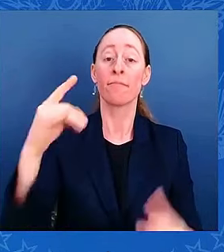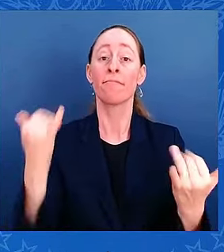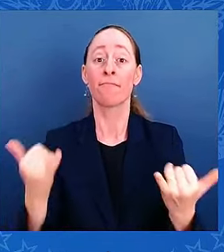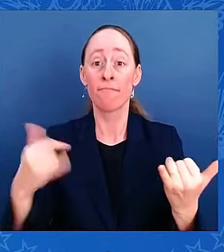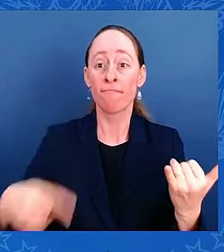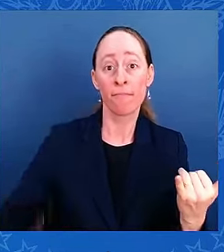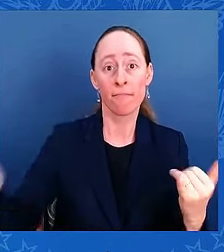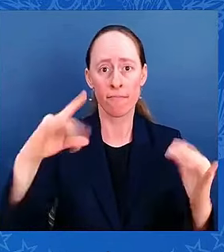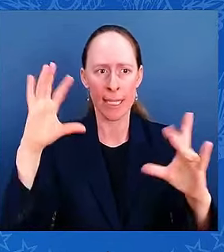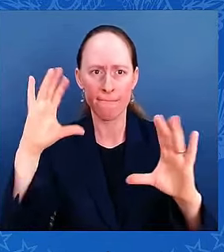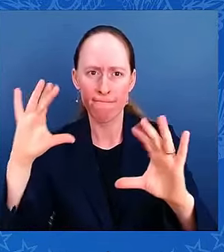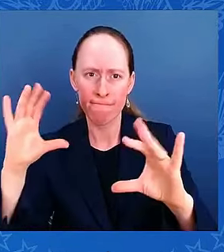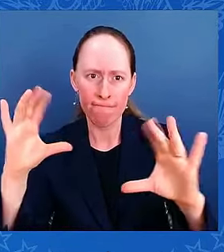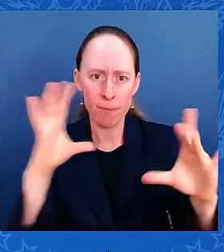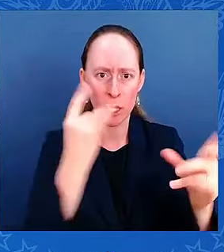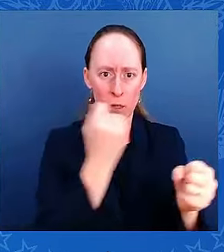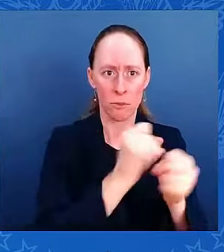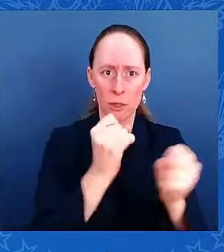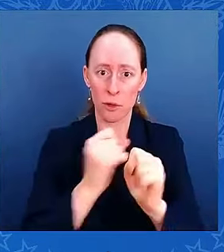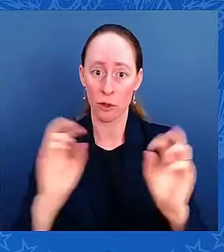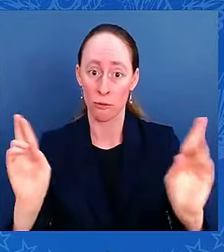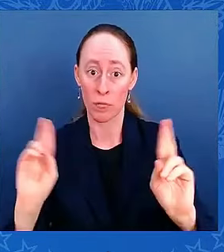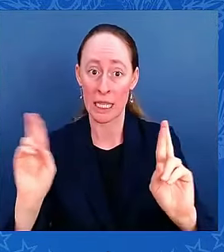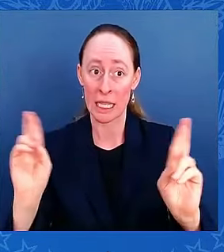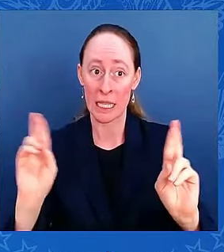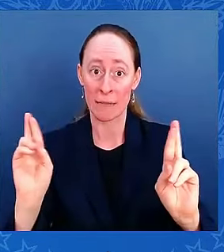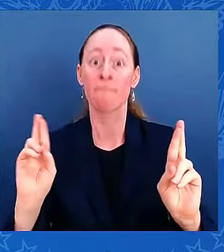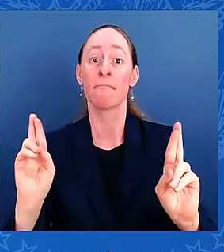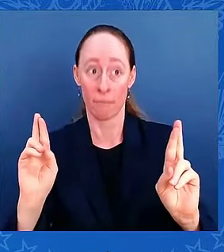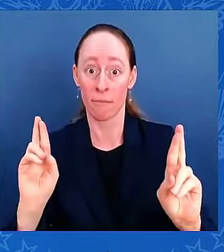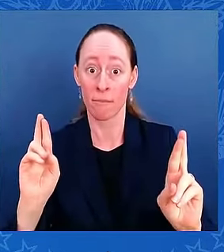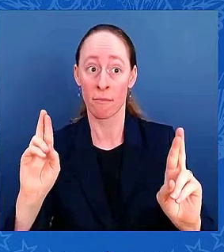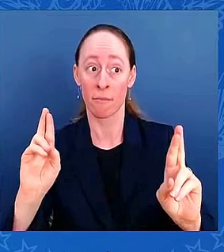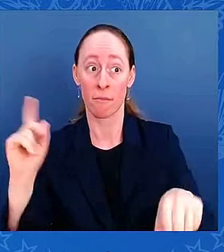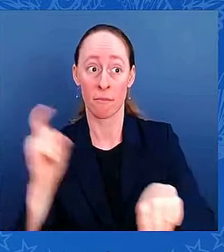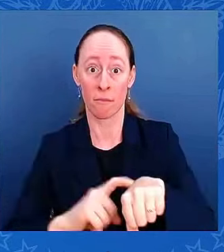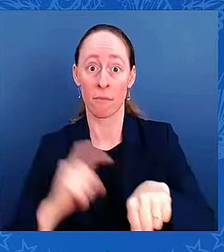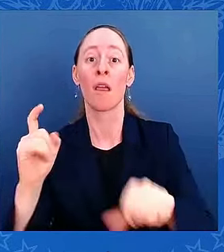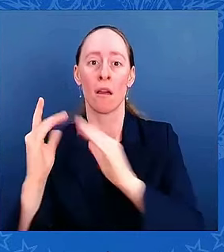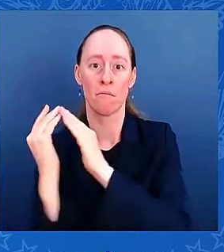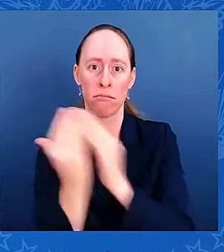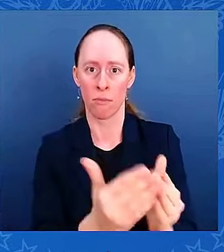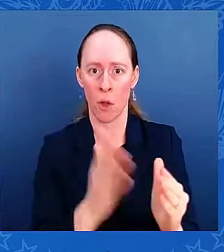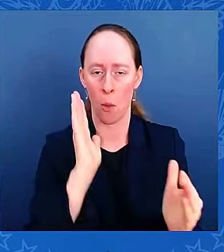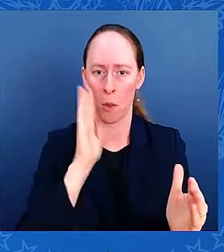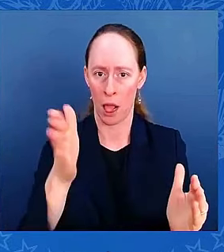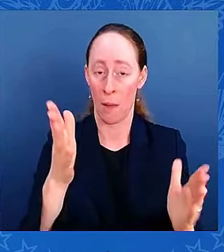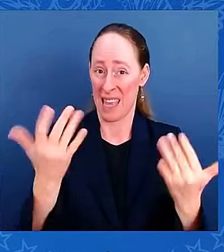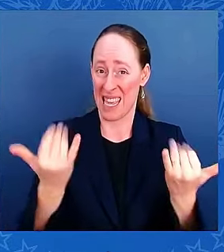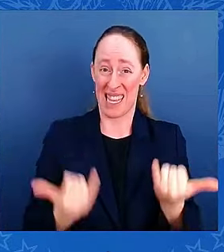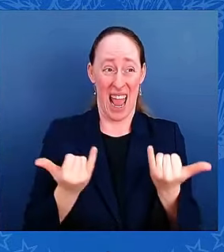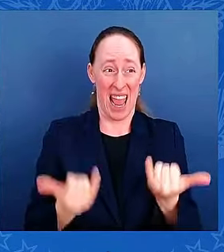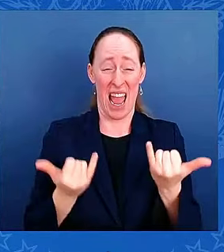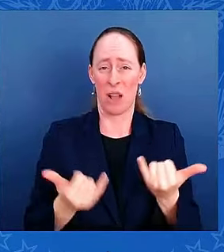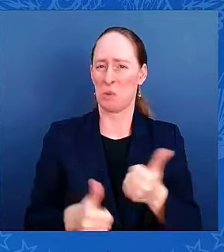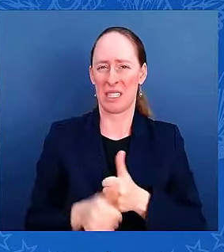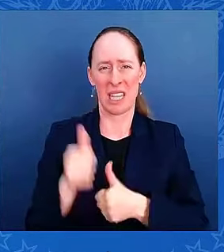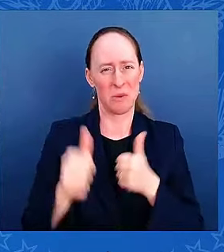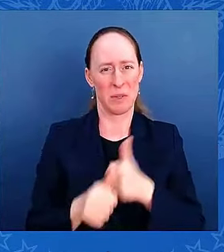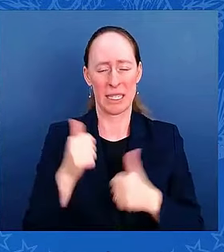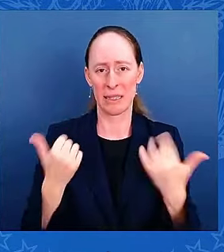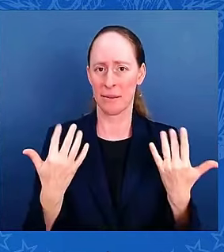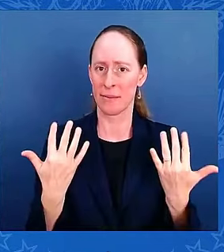calls for help this morning. There's still very dangerous conditions in the state, and people should wait to be given all clear